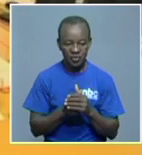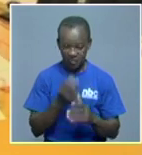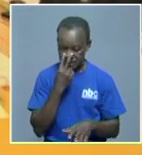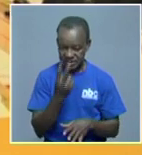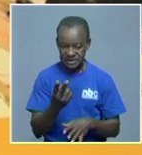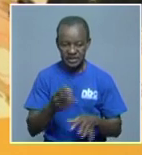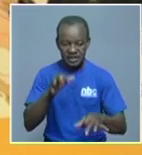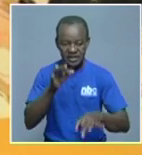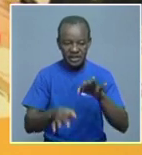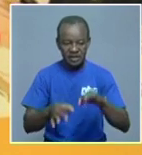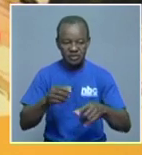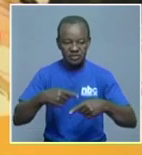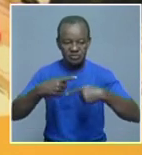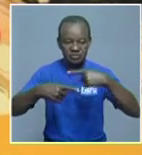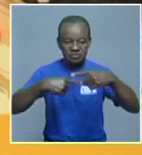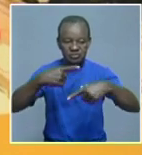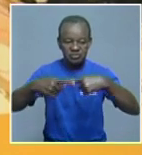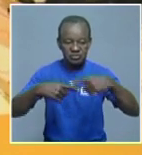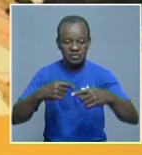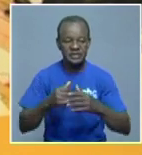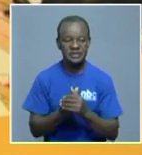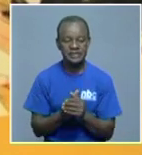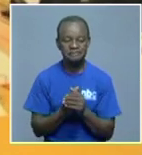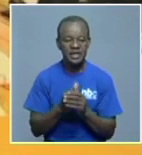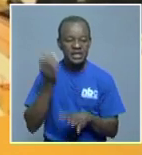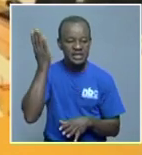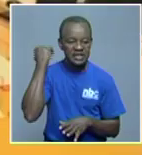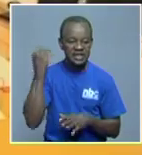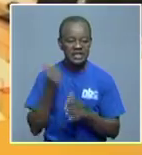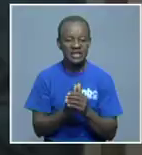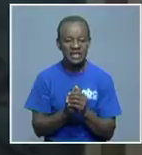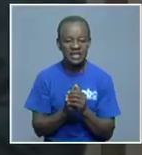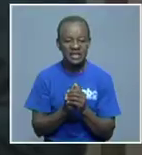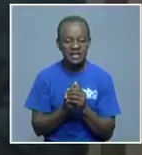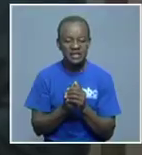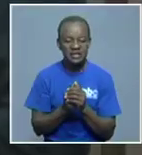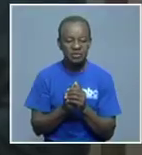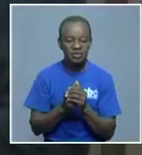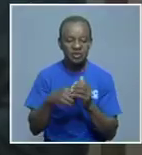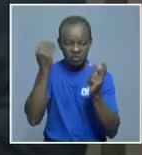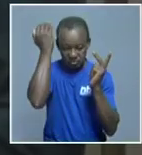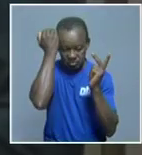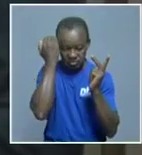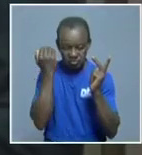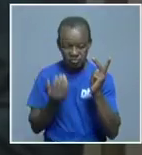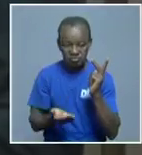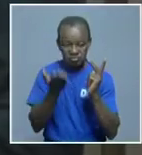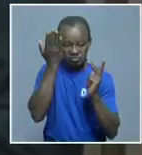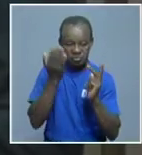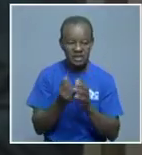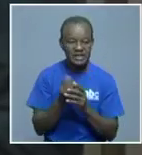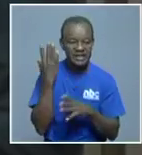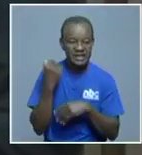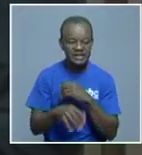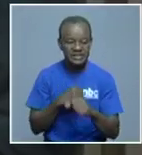Ricardo Gustavo by Judge Herman Westhazen last year. Now, albeit with a stringent